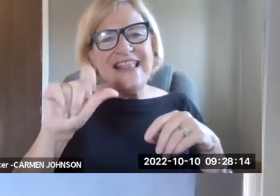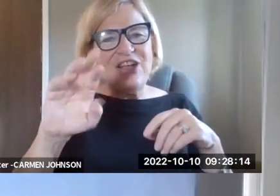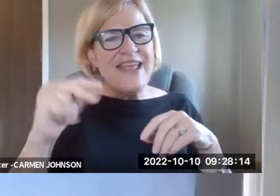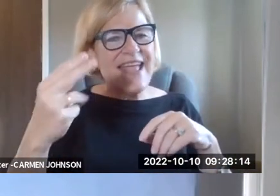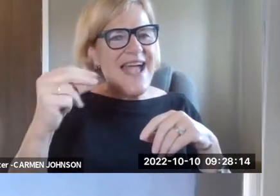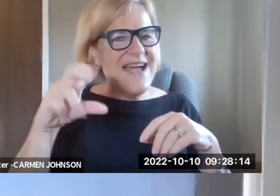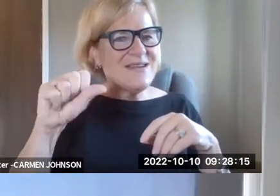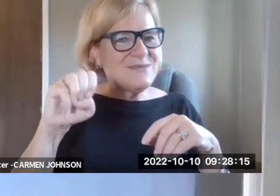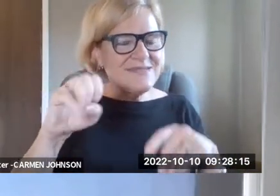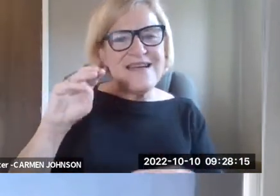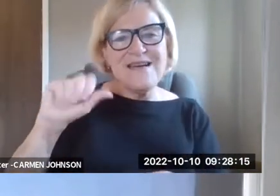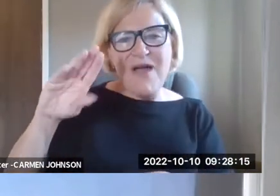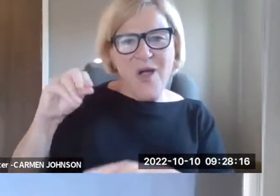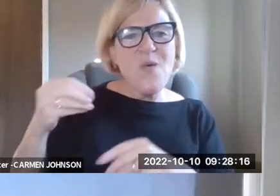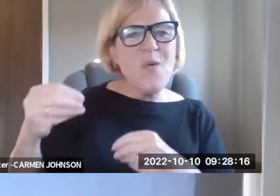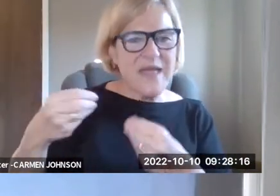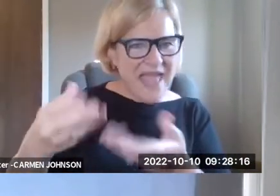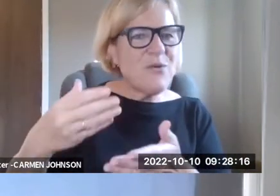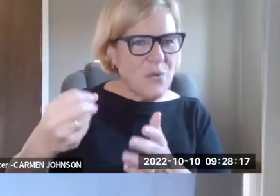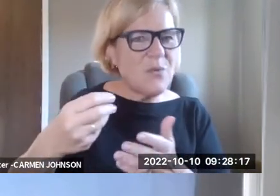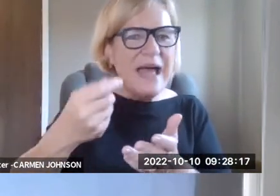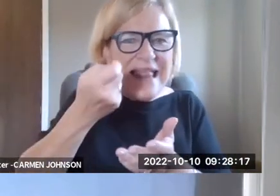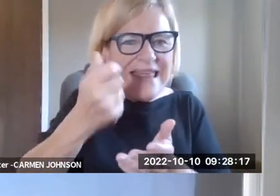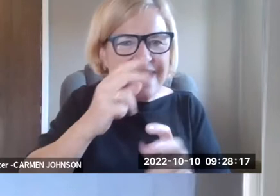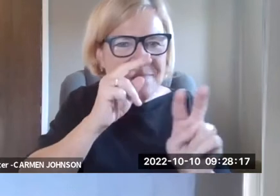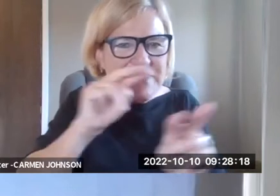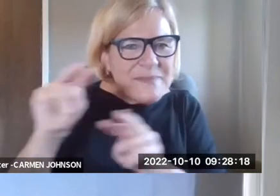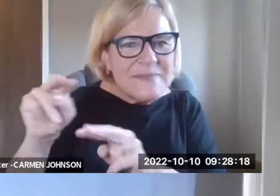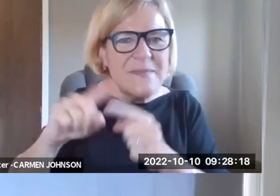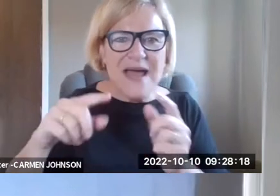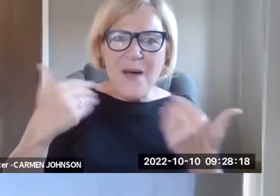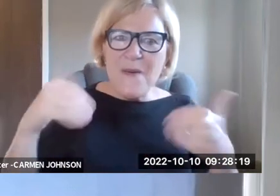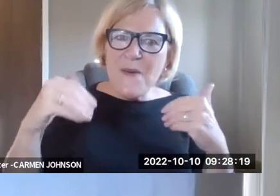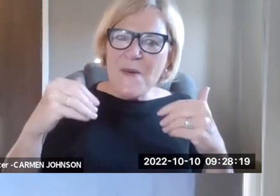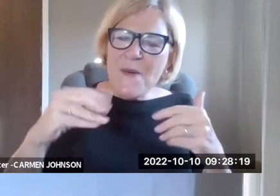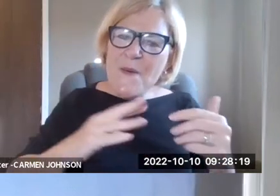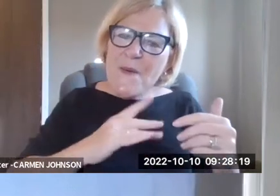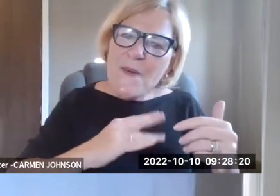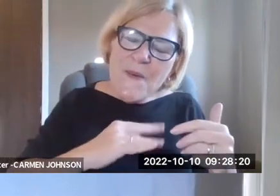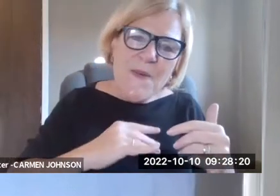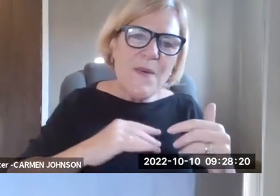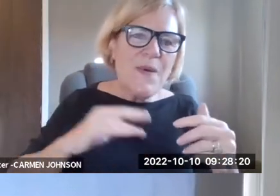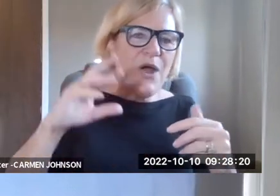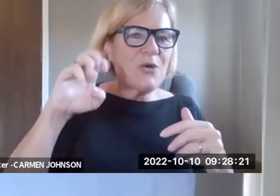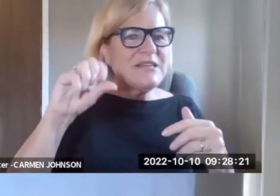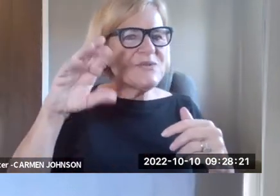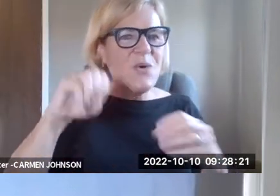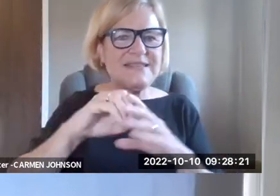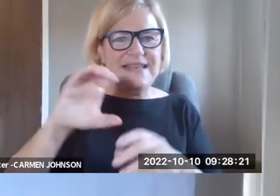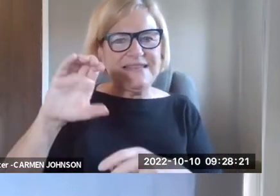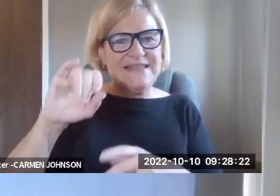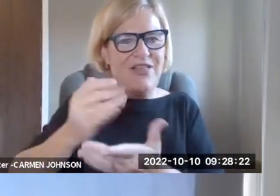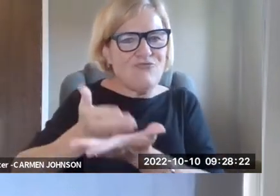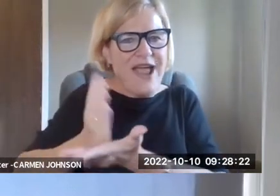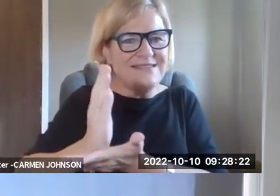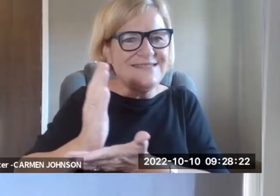experts. Uh, I, I also wanted to shout out to the clearing house generally as a resource. Margo gave you a quick tour, but